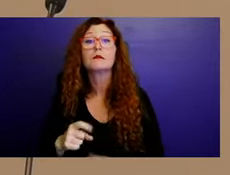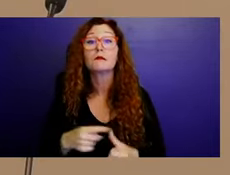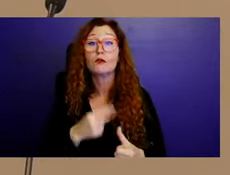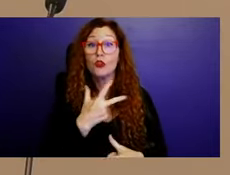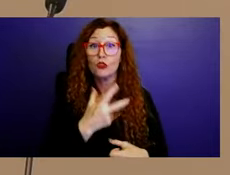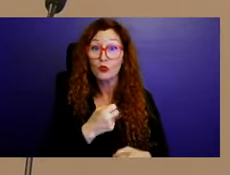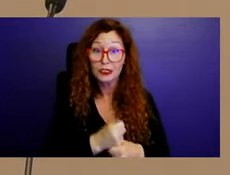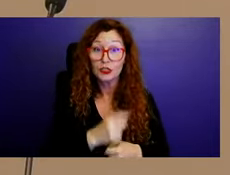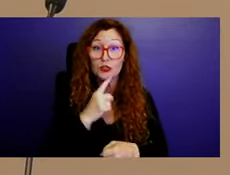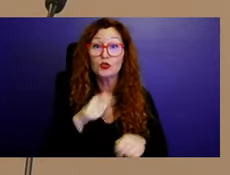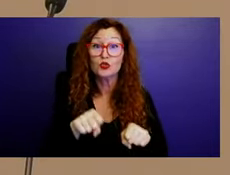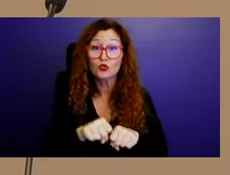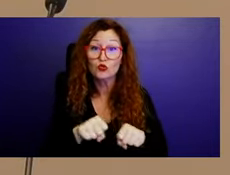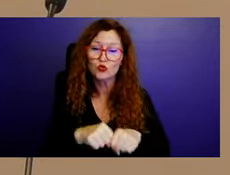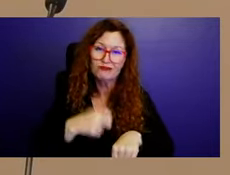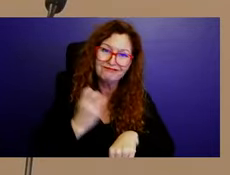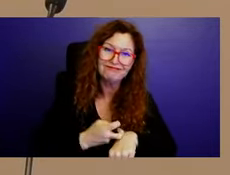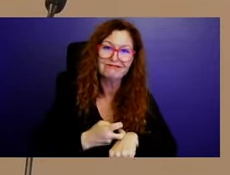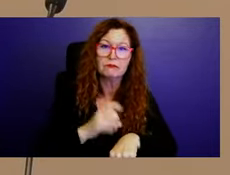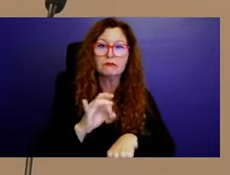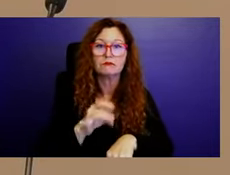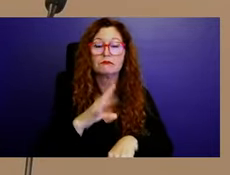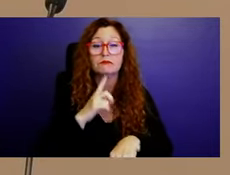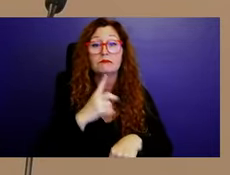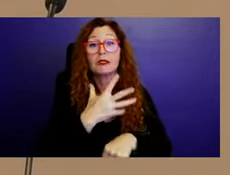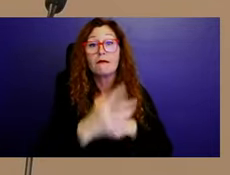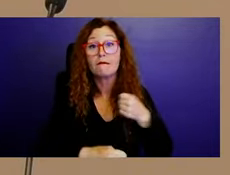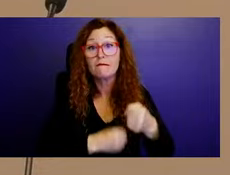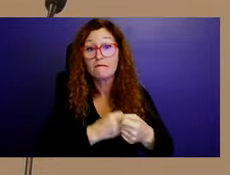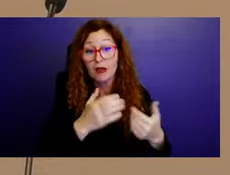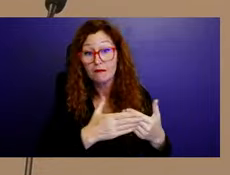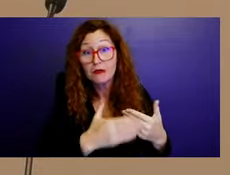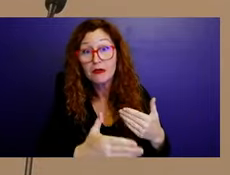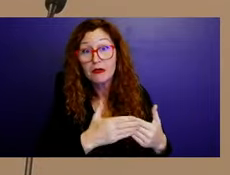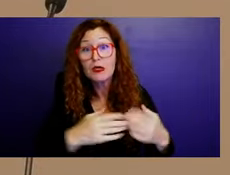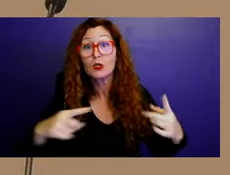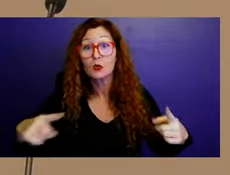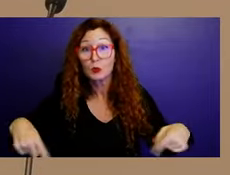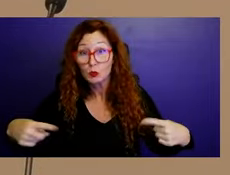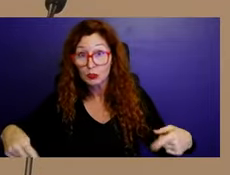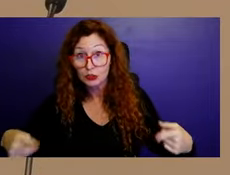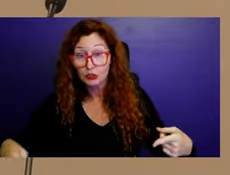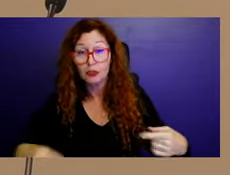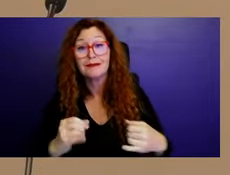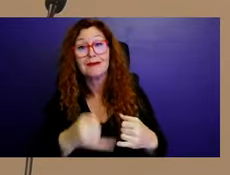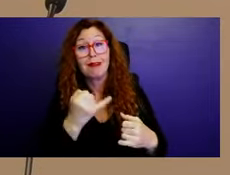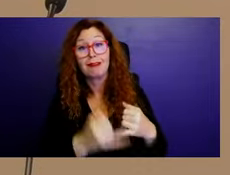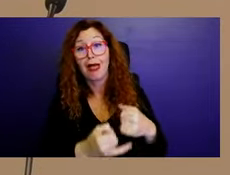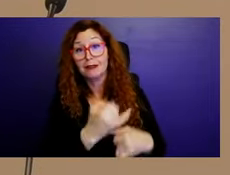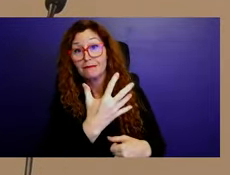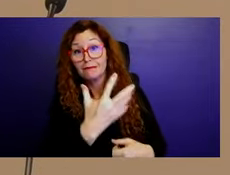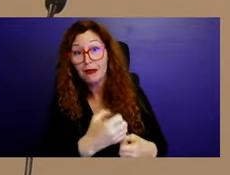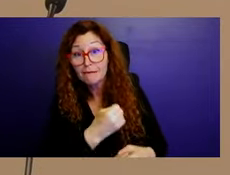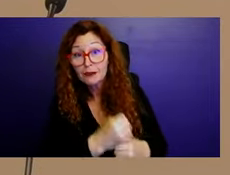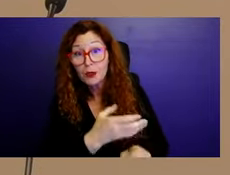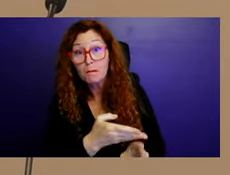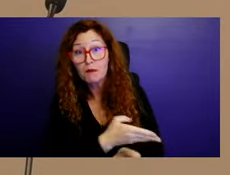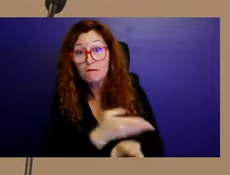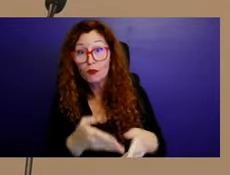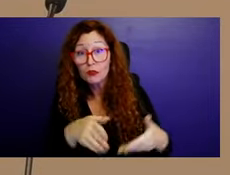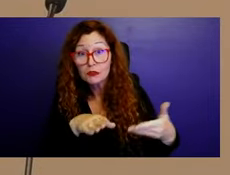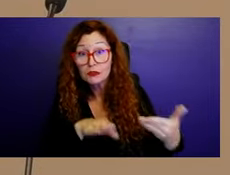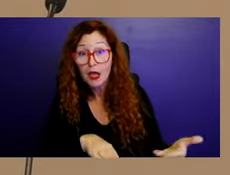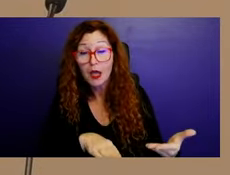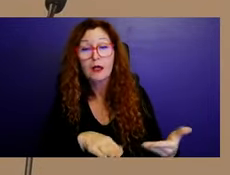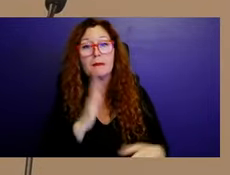years, she was in a wheelchair. The last five years of her life, she was totally bed bound, unable